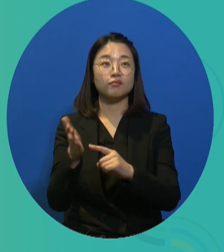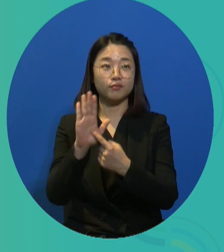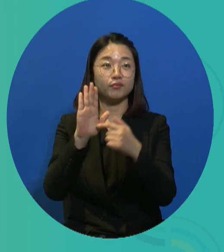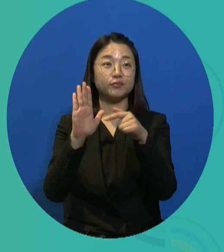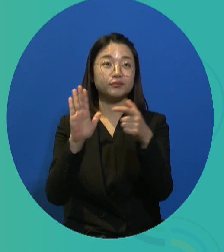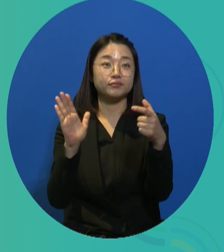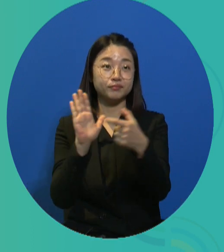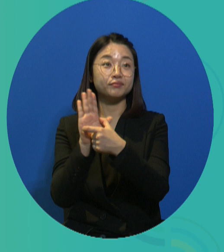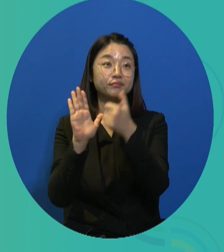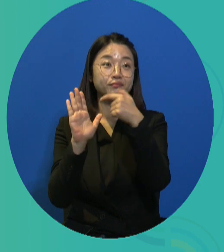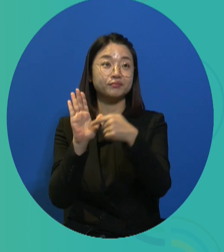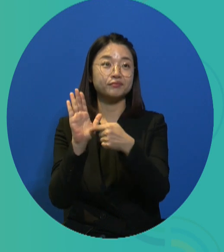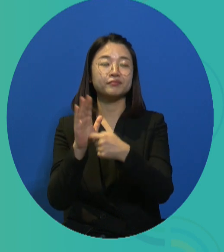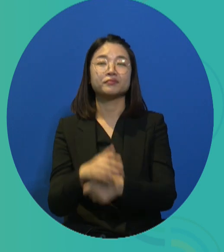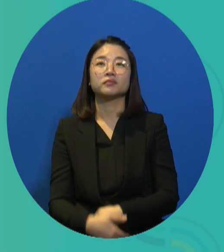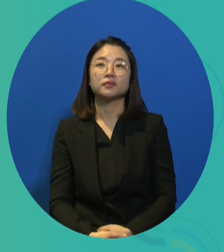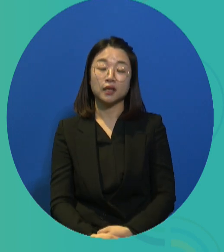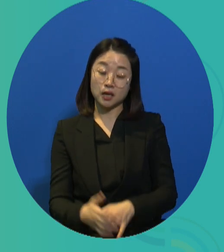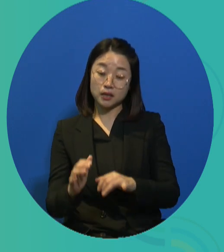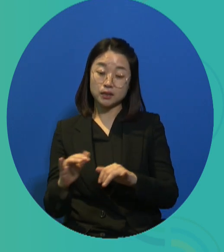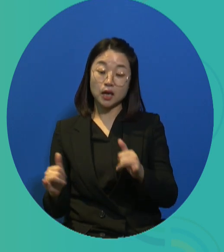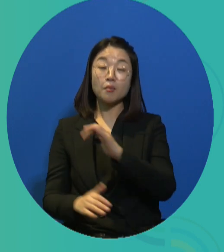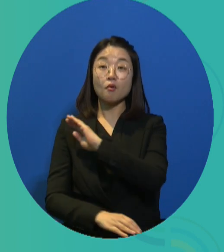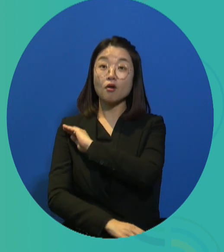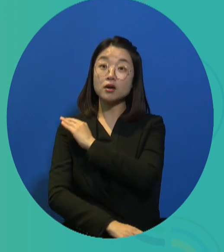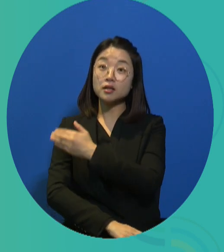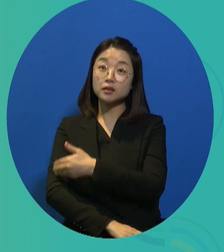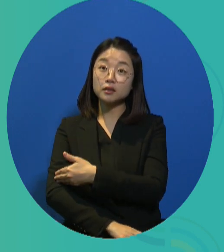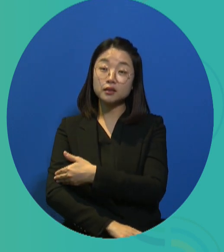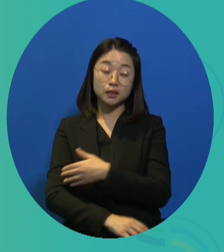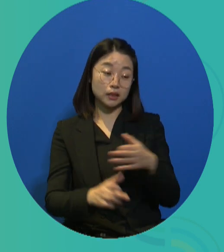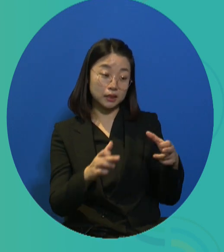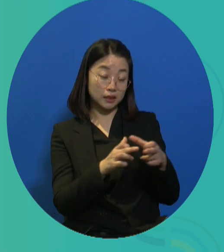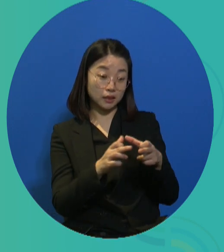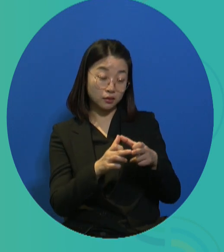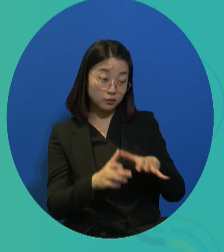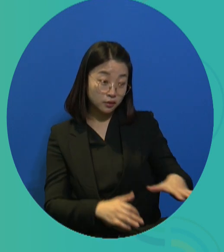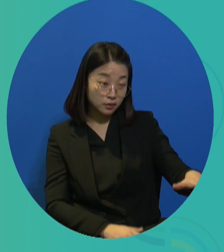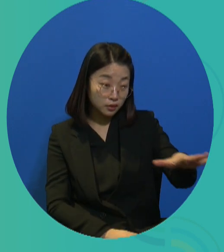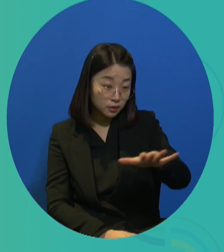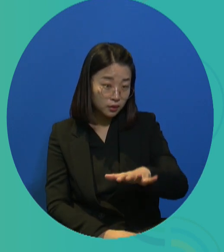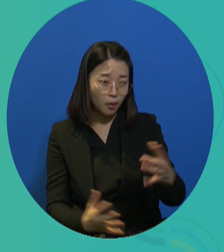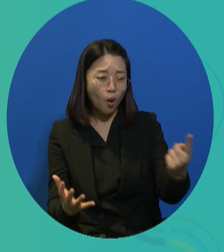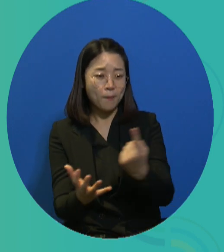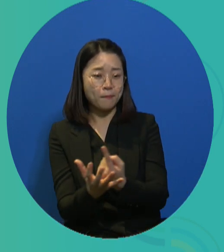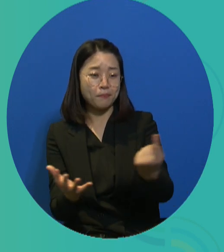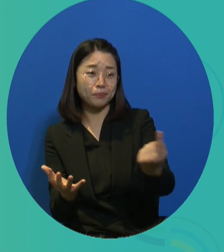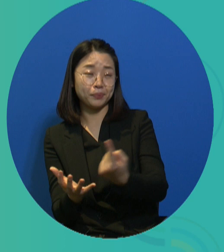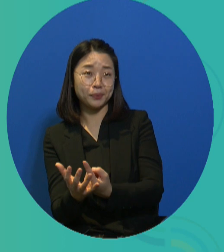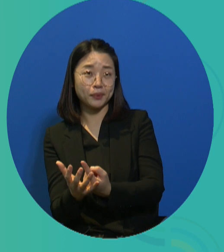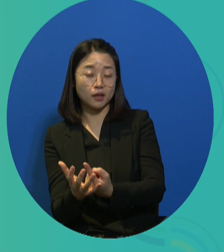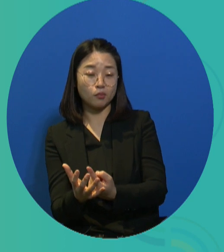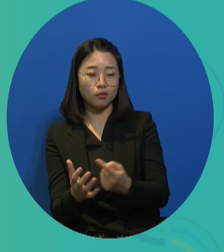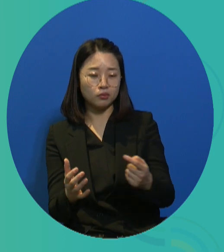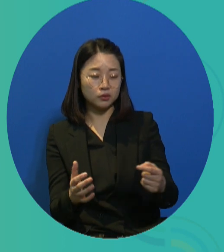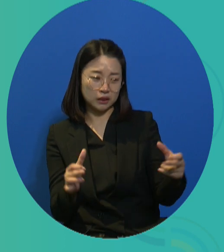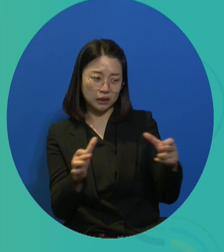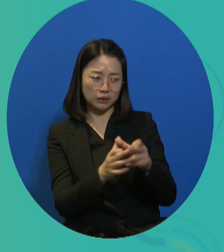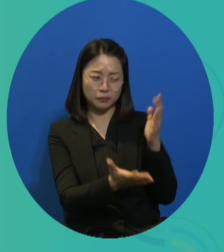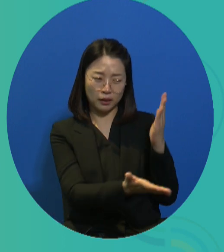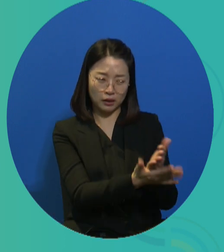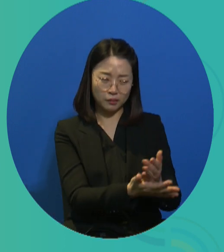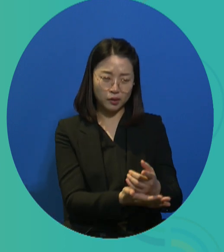disabled persons and it stipulates the rights to education, employment,